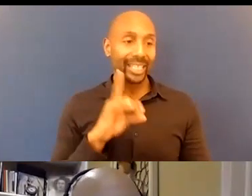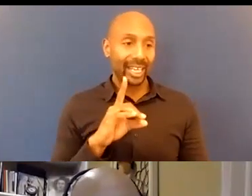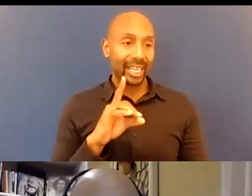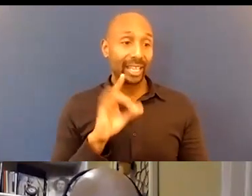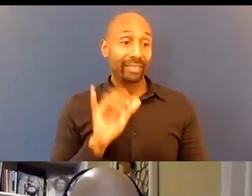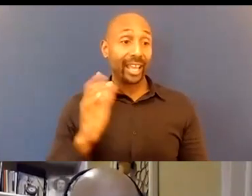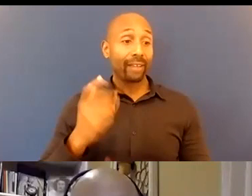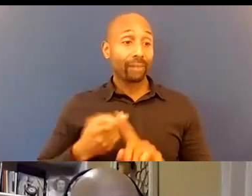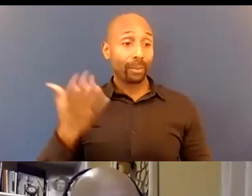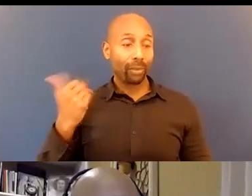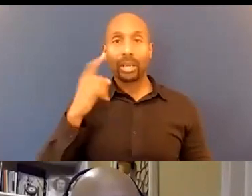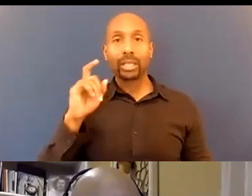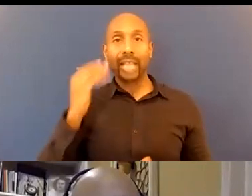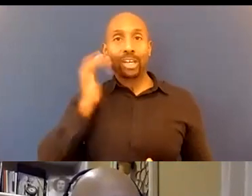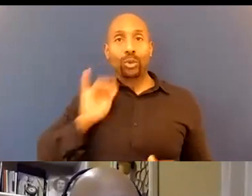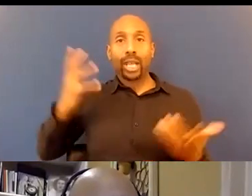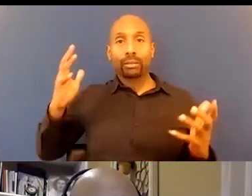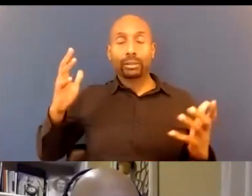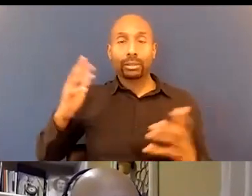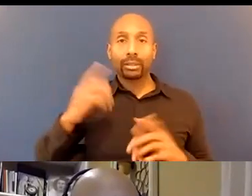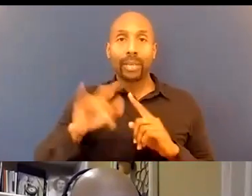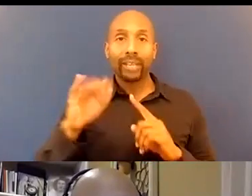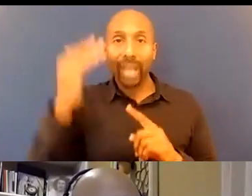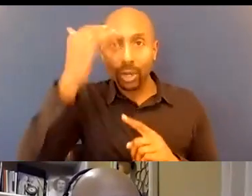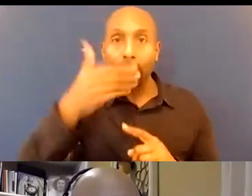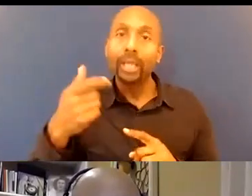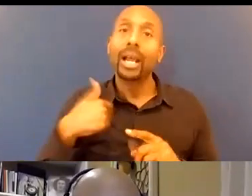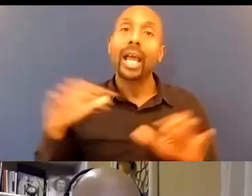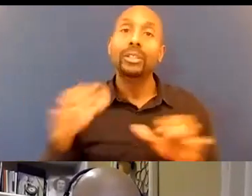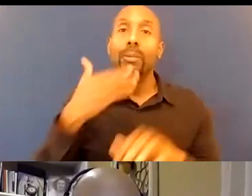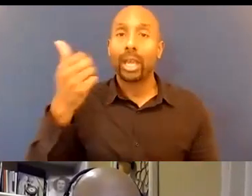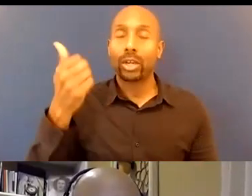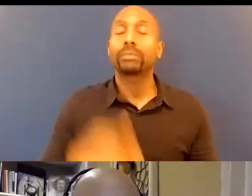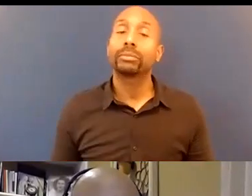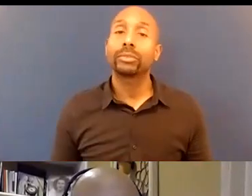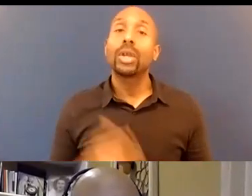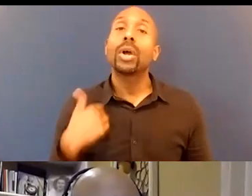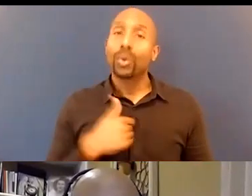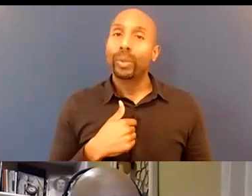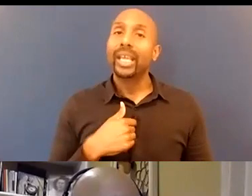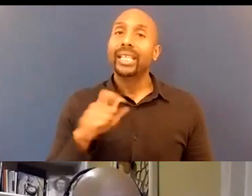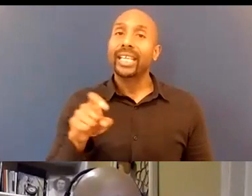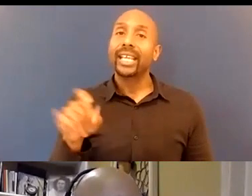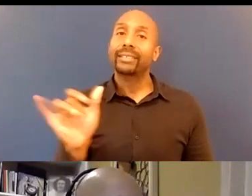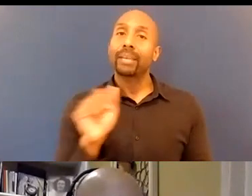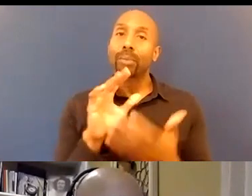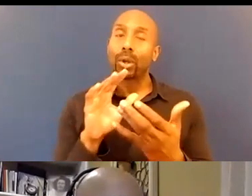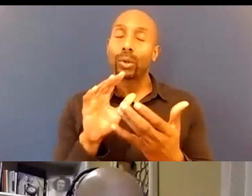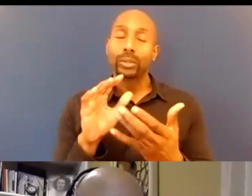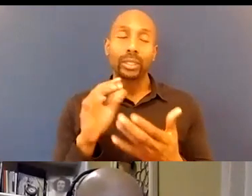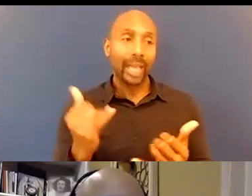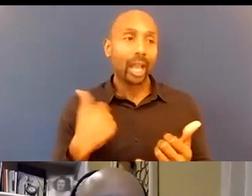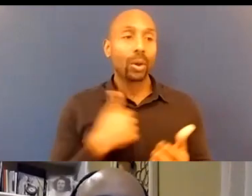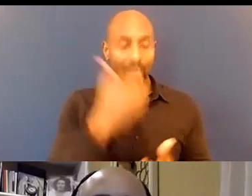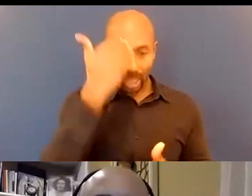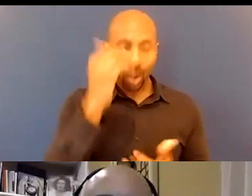the point in this country where we are starting to know better and we want to do better and we a way to do this is to start talking about this issue